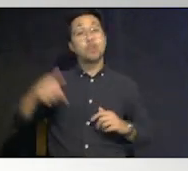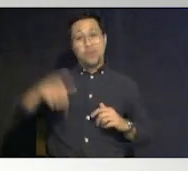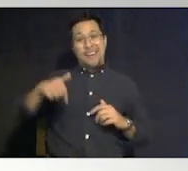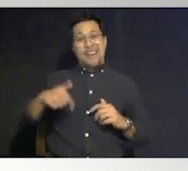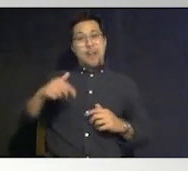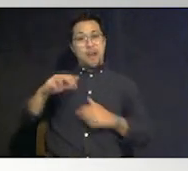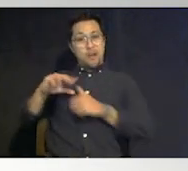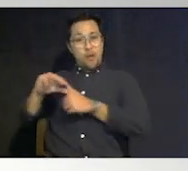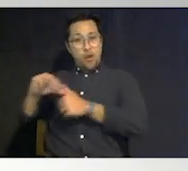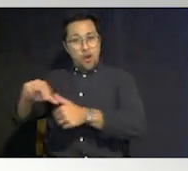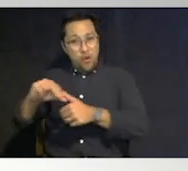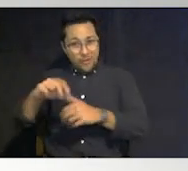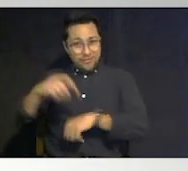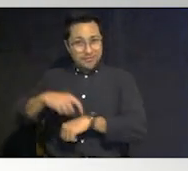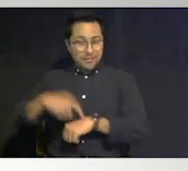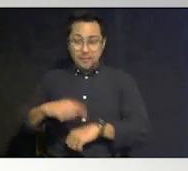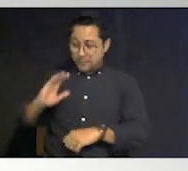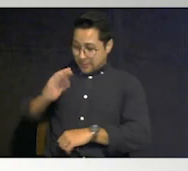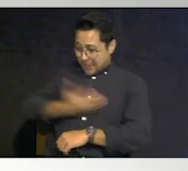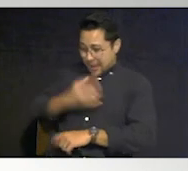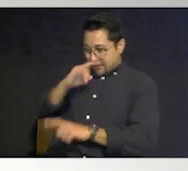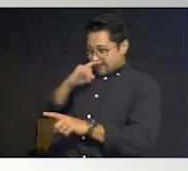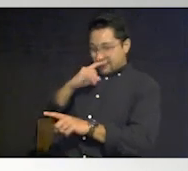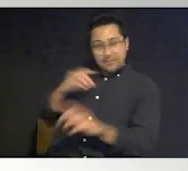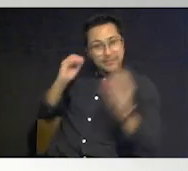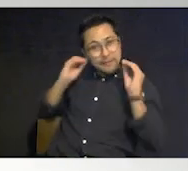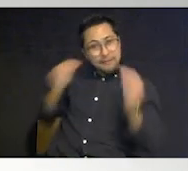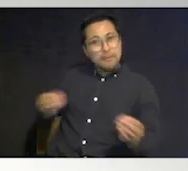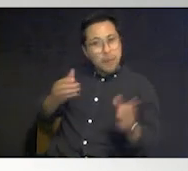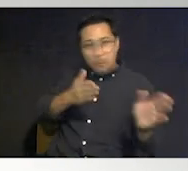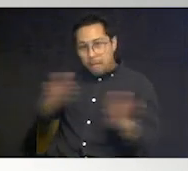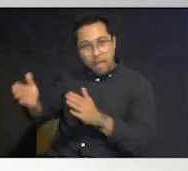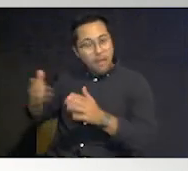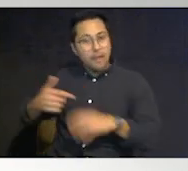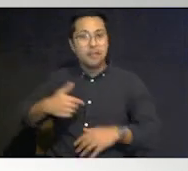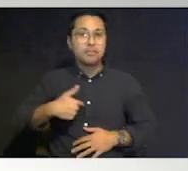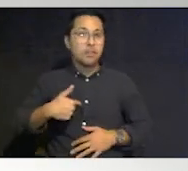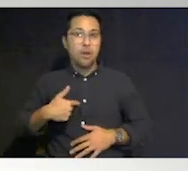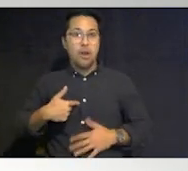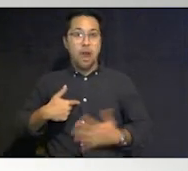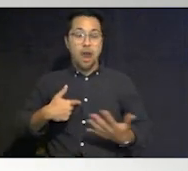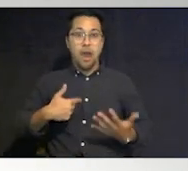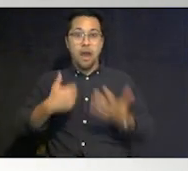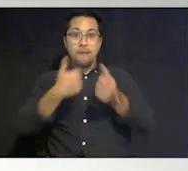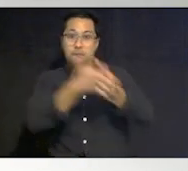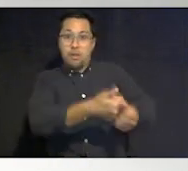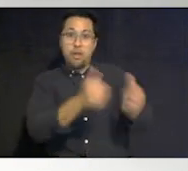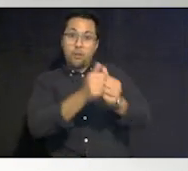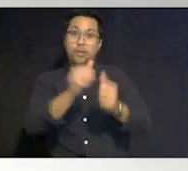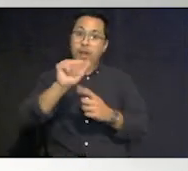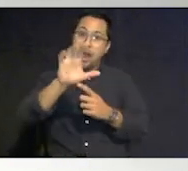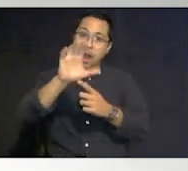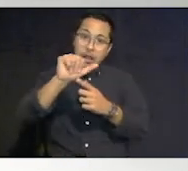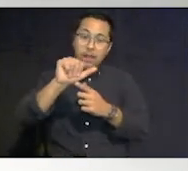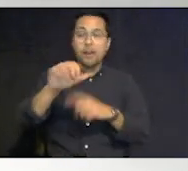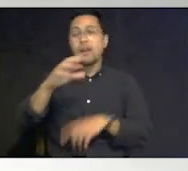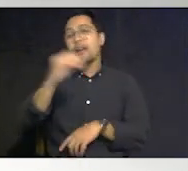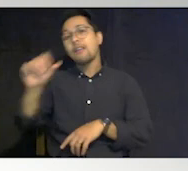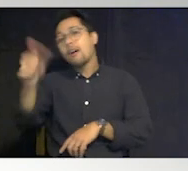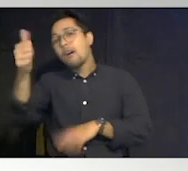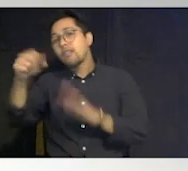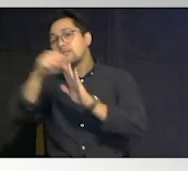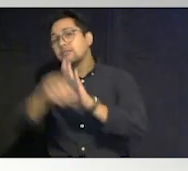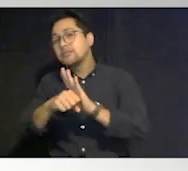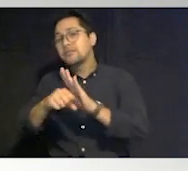season our kids do not have a plan i am out of compliance with akka and other state regulating agencies